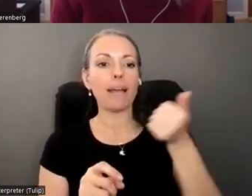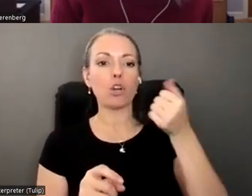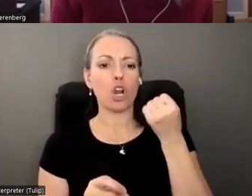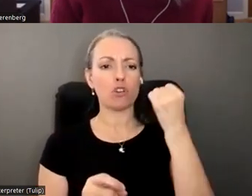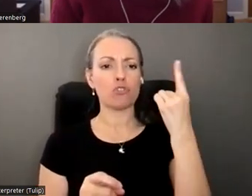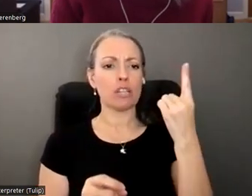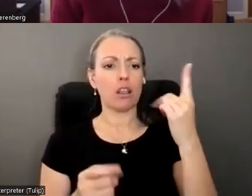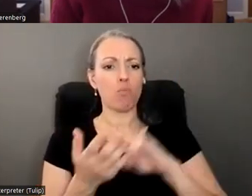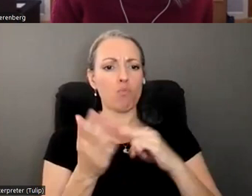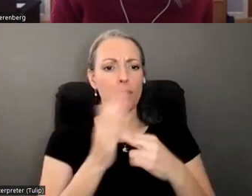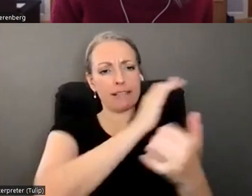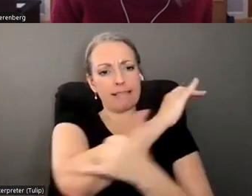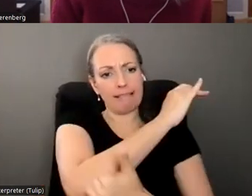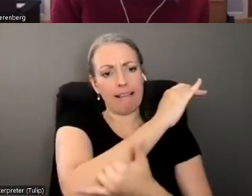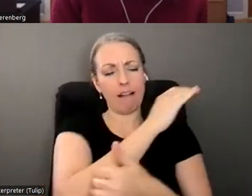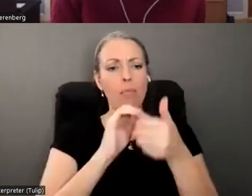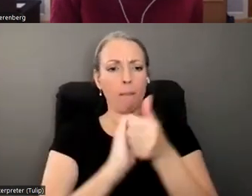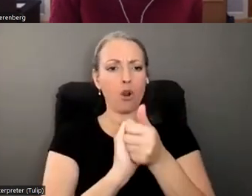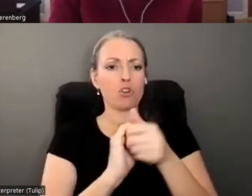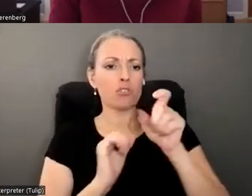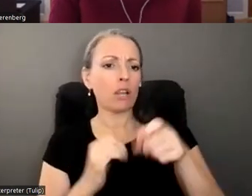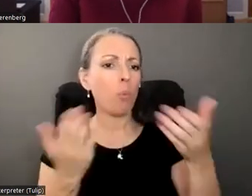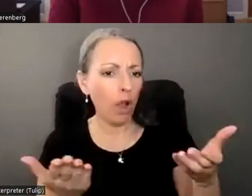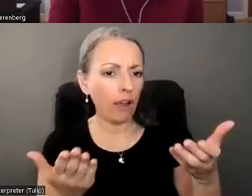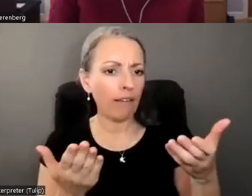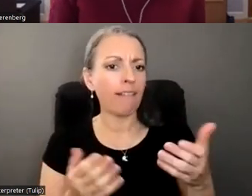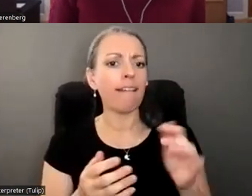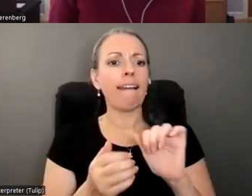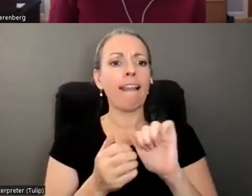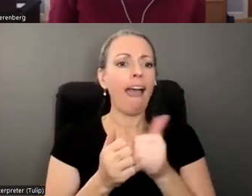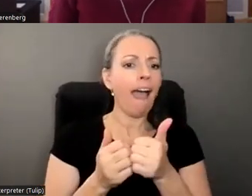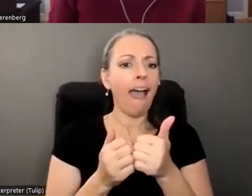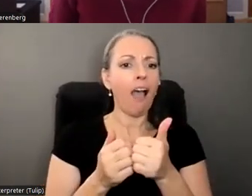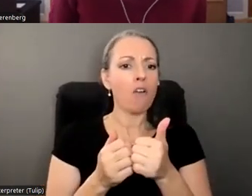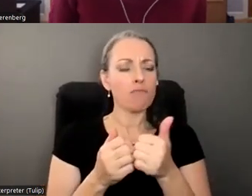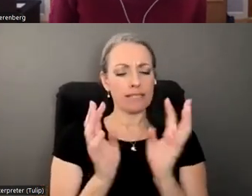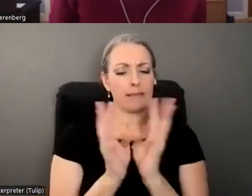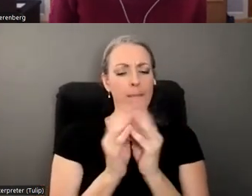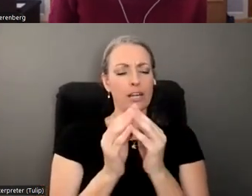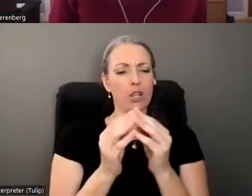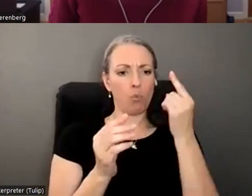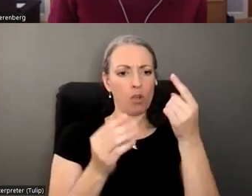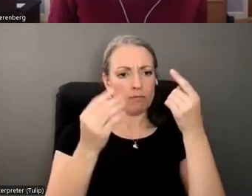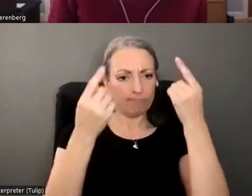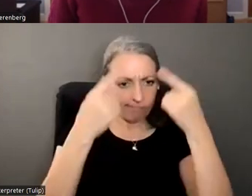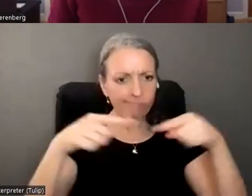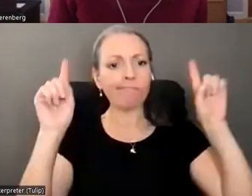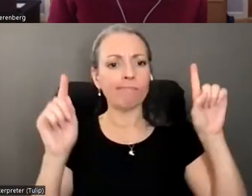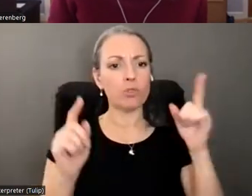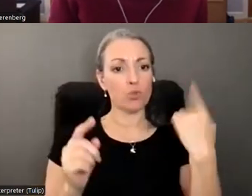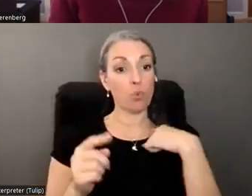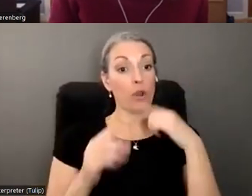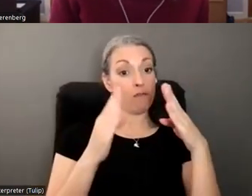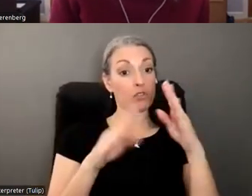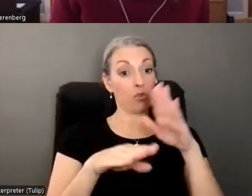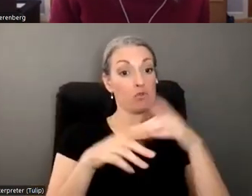our county and partners will need and want to get out of this, uh, convening. So more to come, and we're definitely focusing on trying